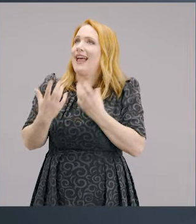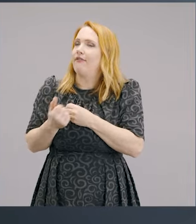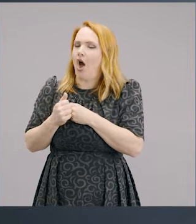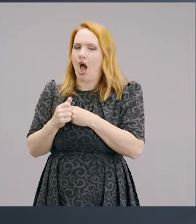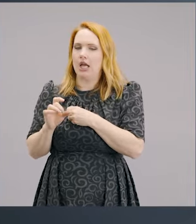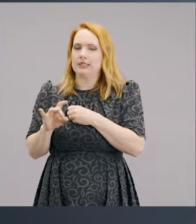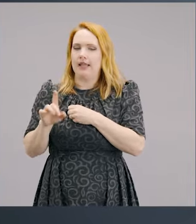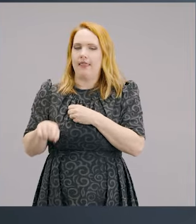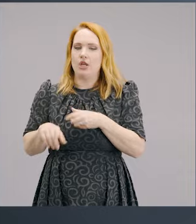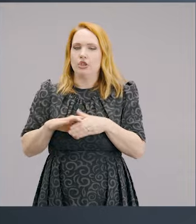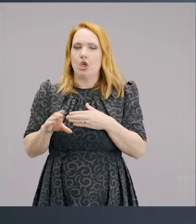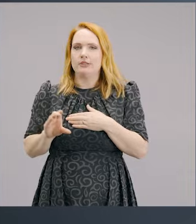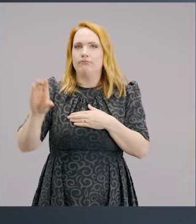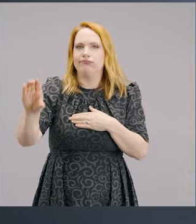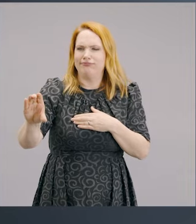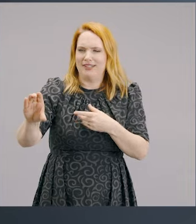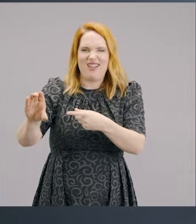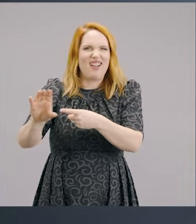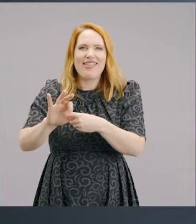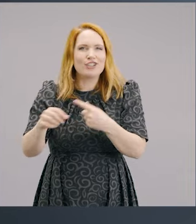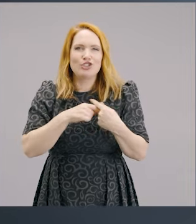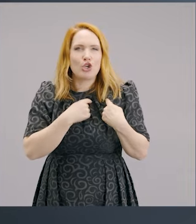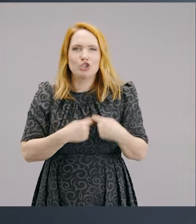bucks and that may not be generous.